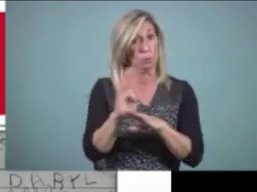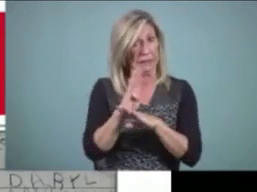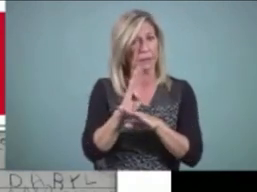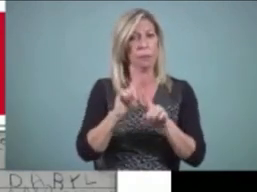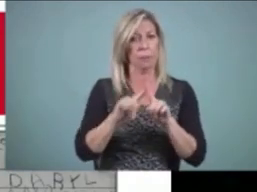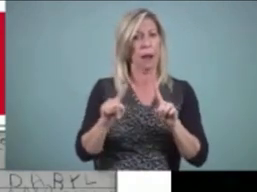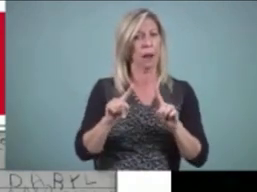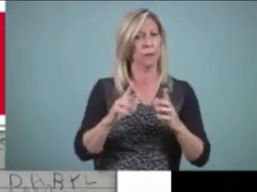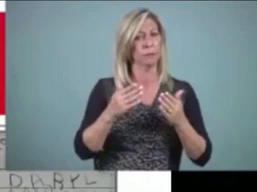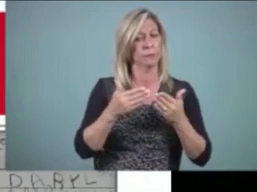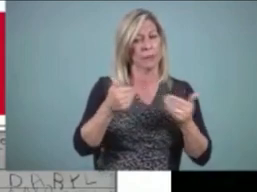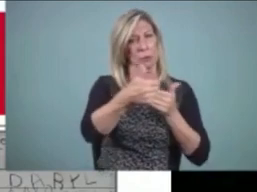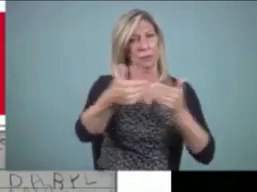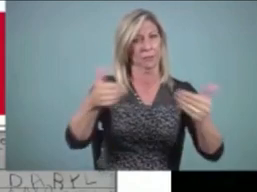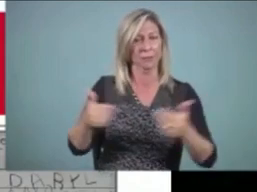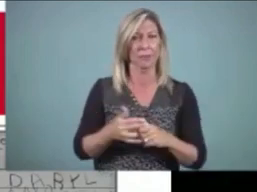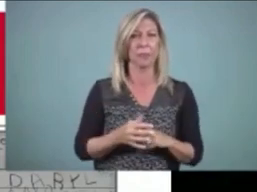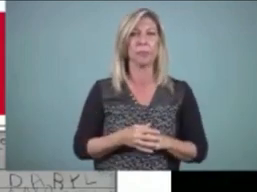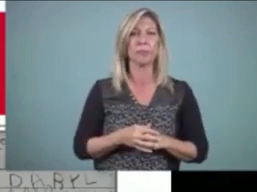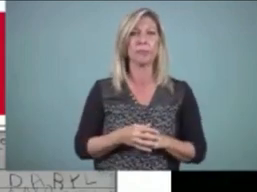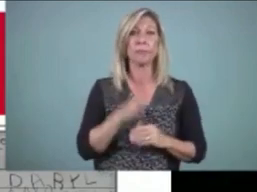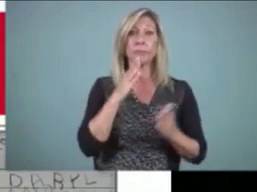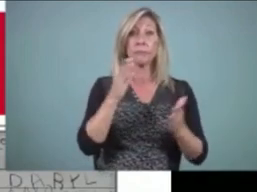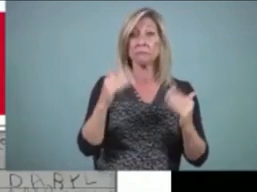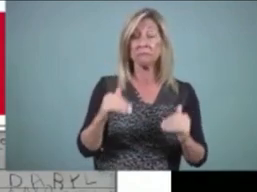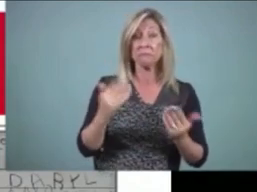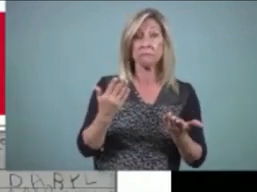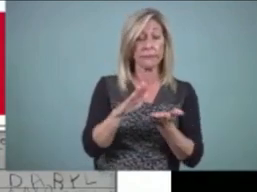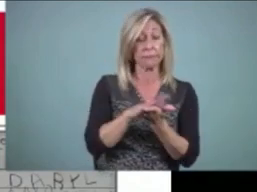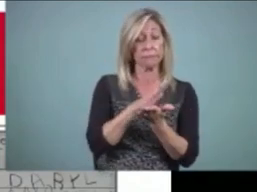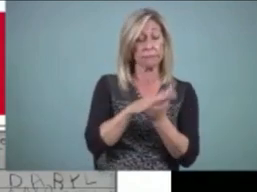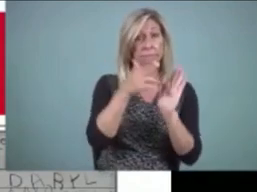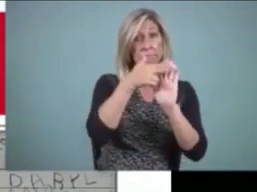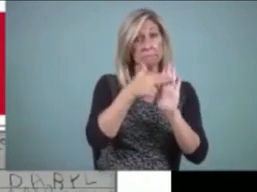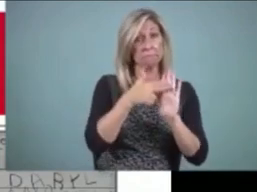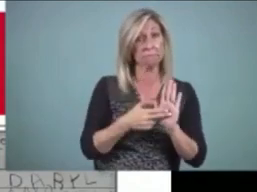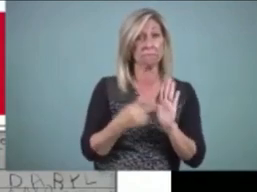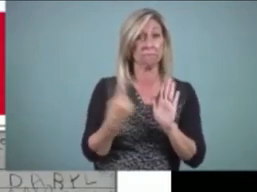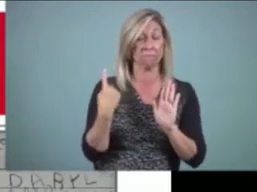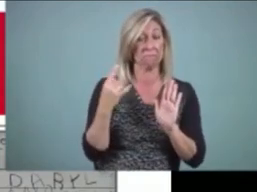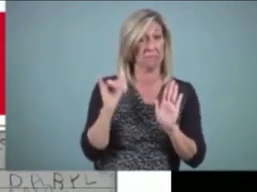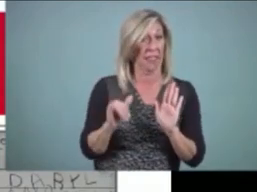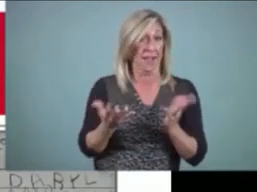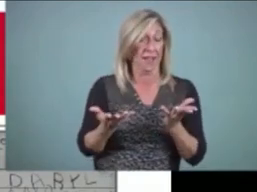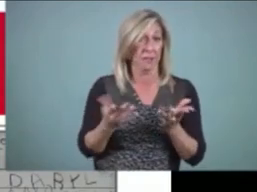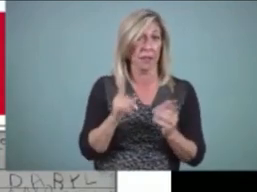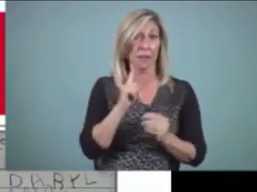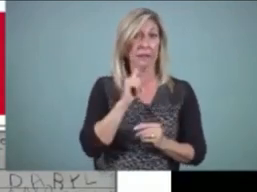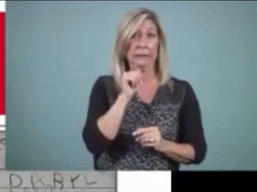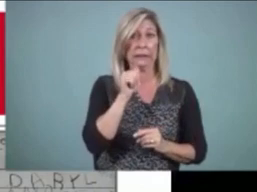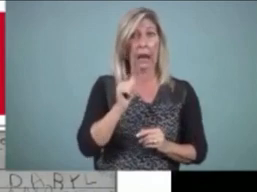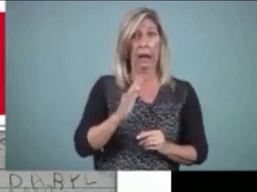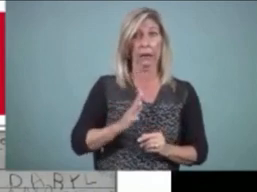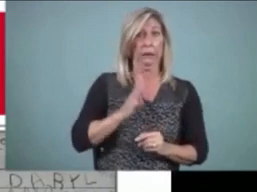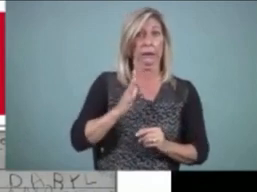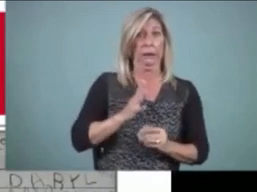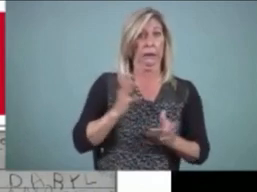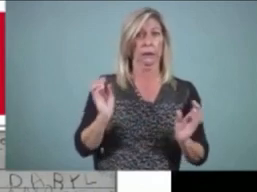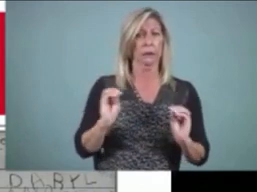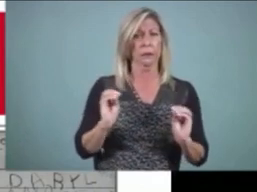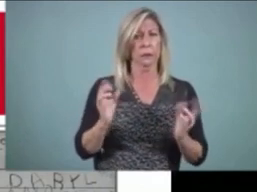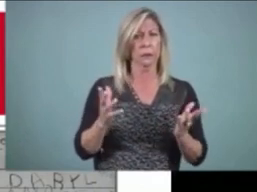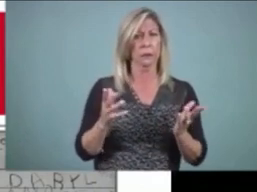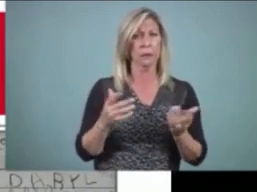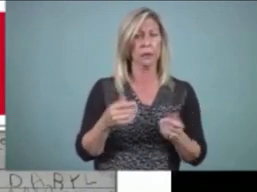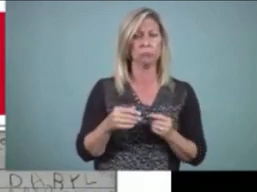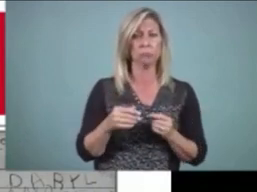This is what the sign-up sheets looked like. There was nothing too fancy about them. I would like to share a piece of writing with the class and the students would put their name